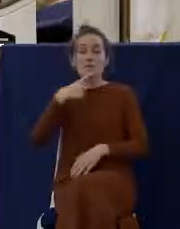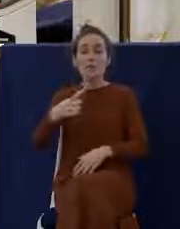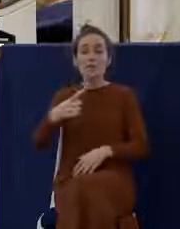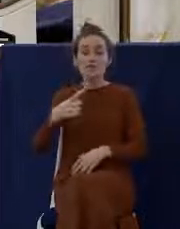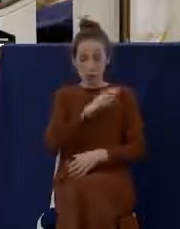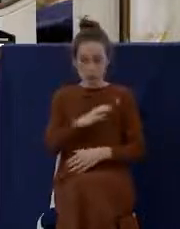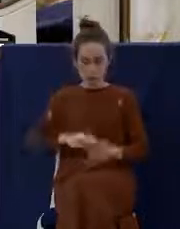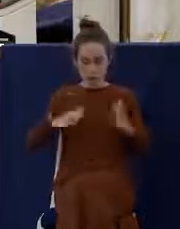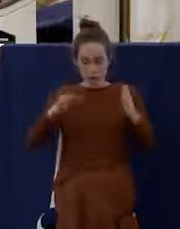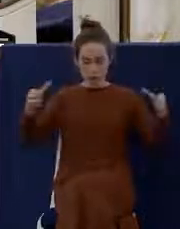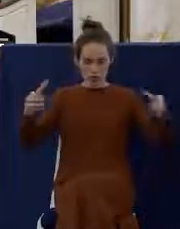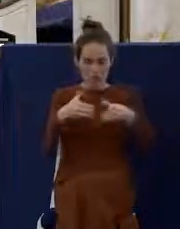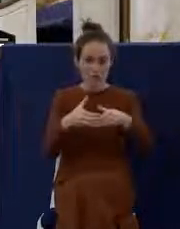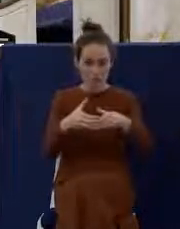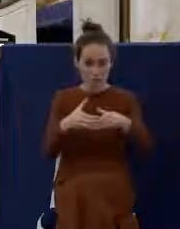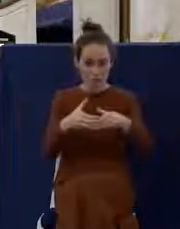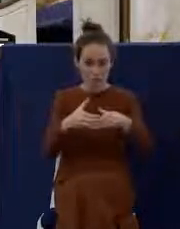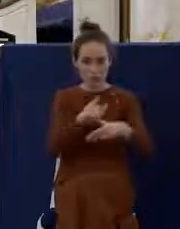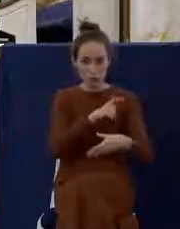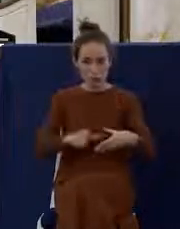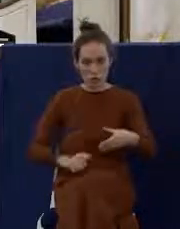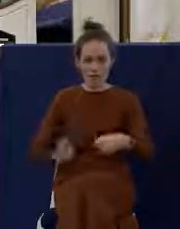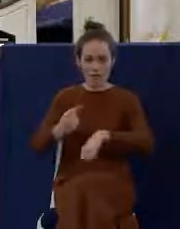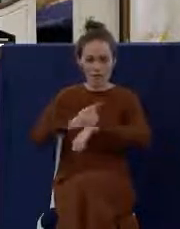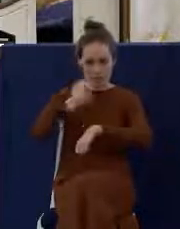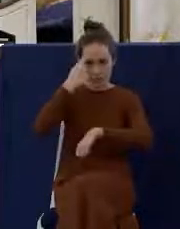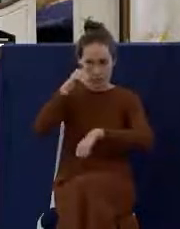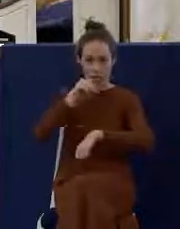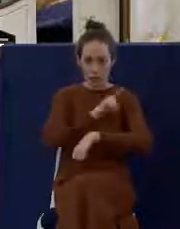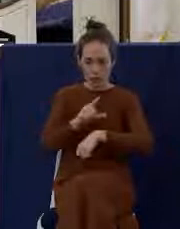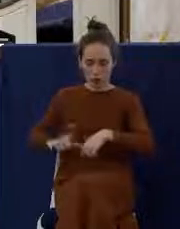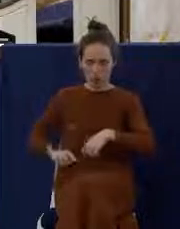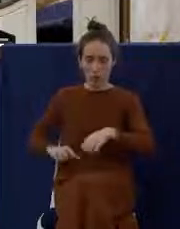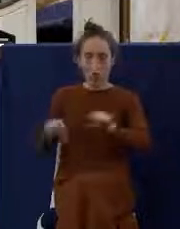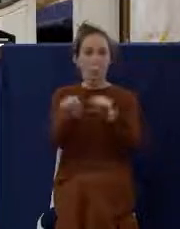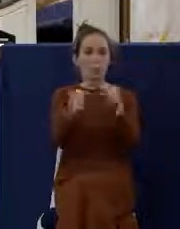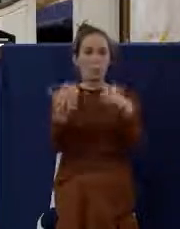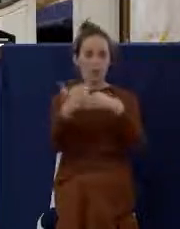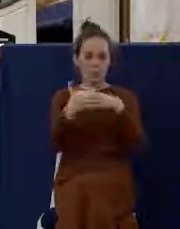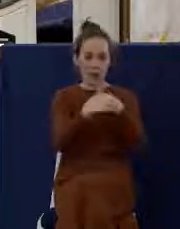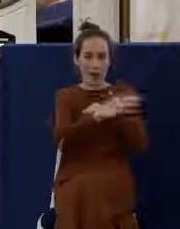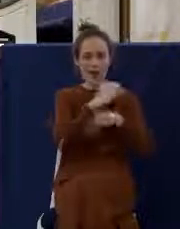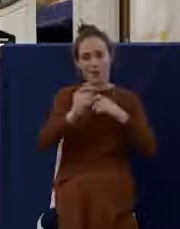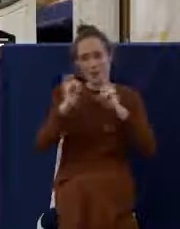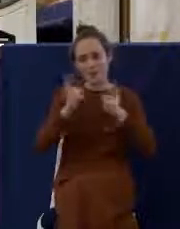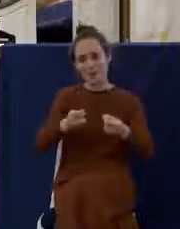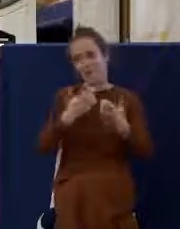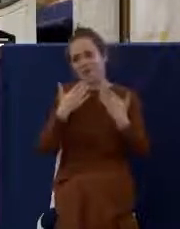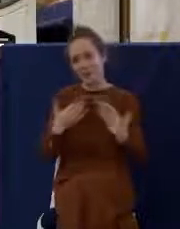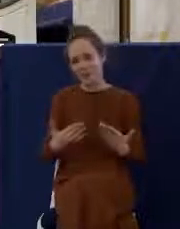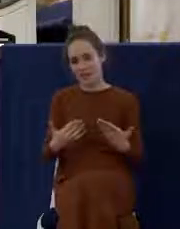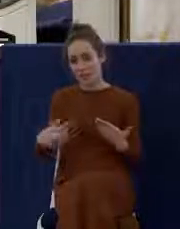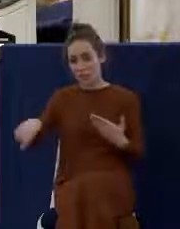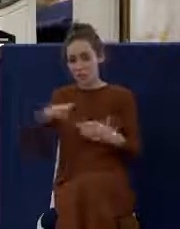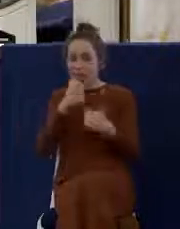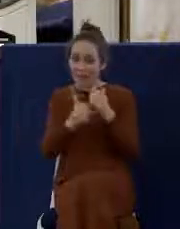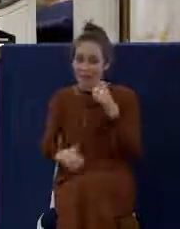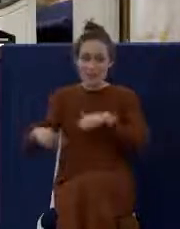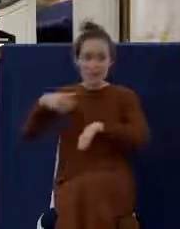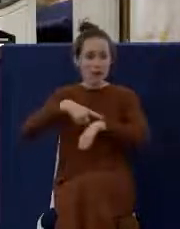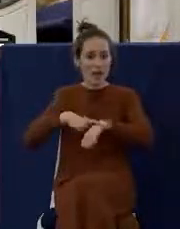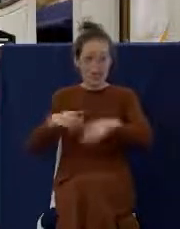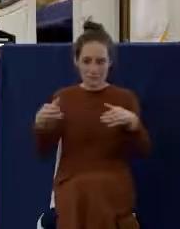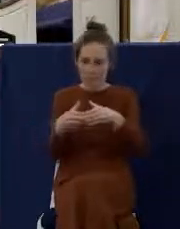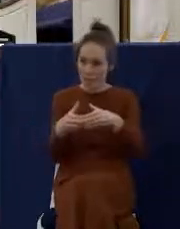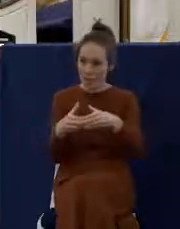Day for the Lord and the breaking of bread and giving of thanks. So they did this every time they met together.